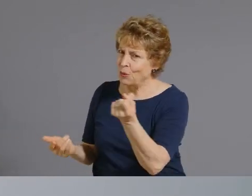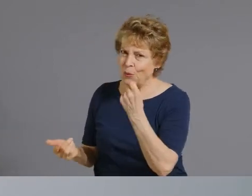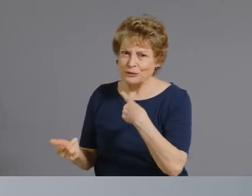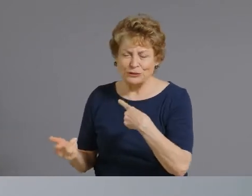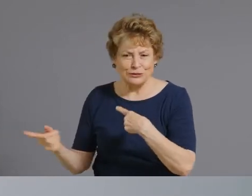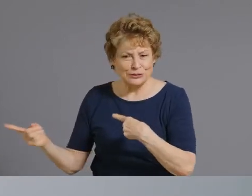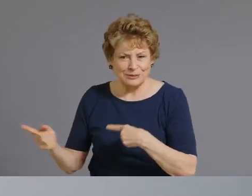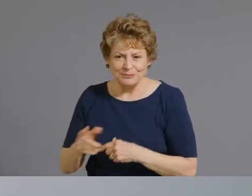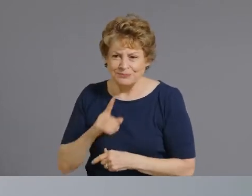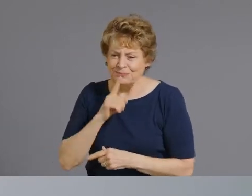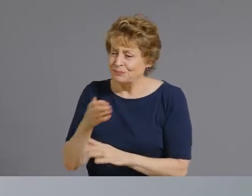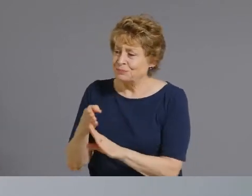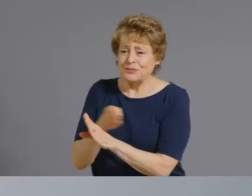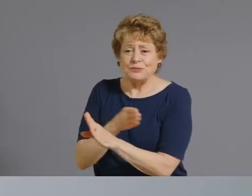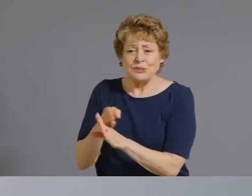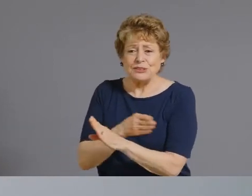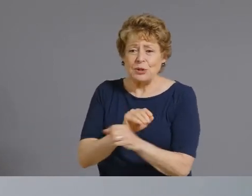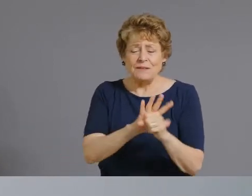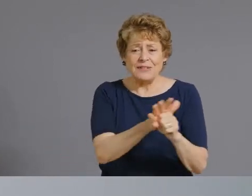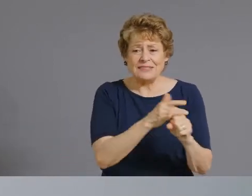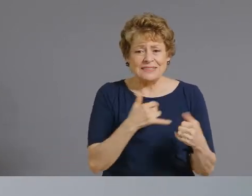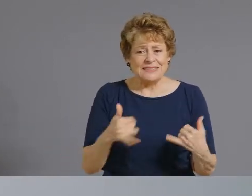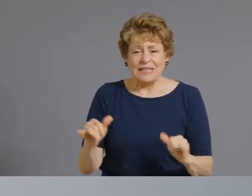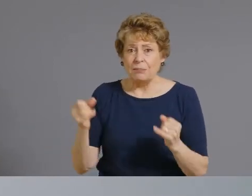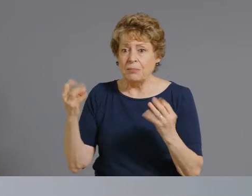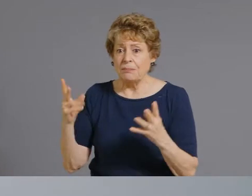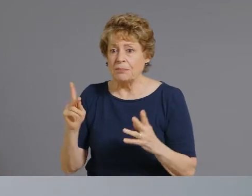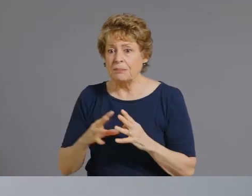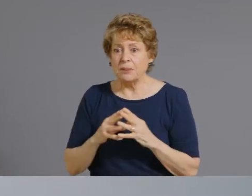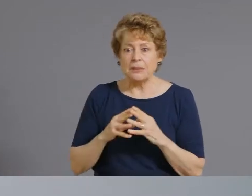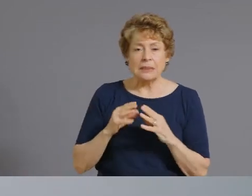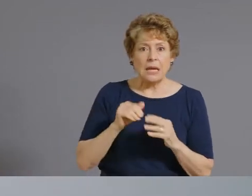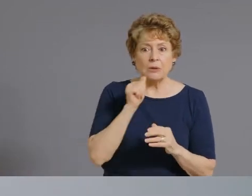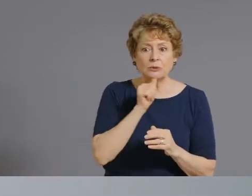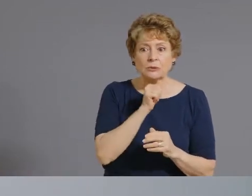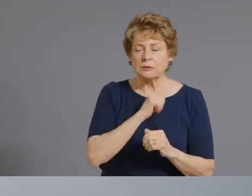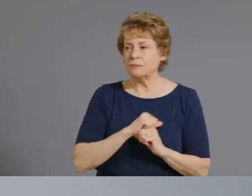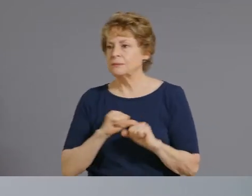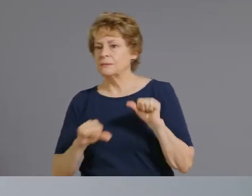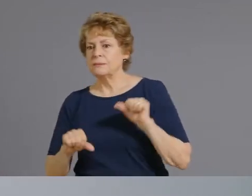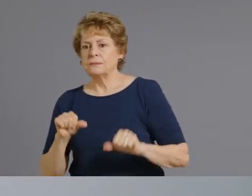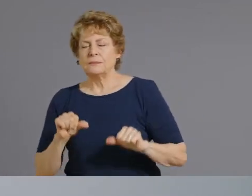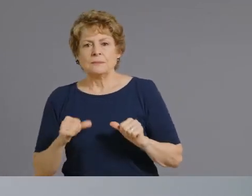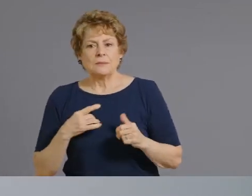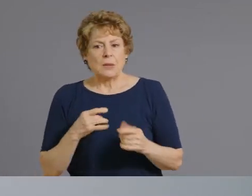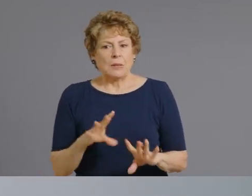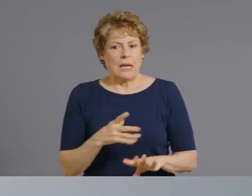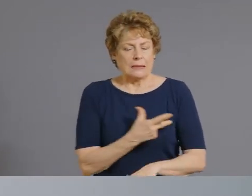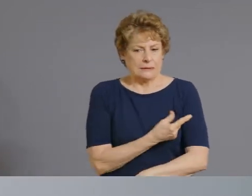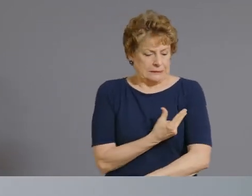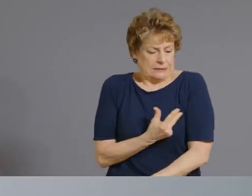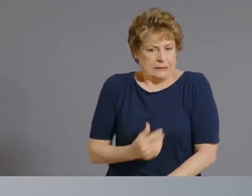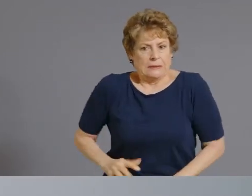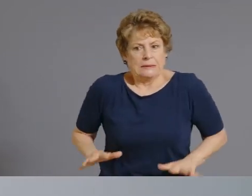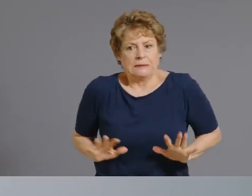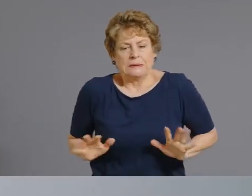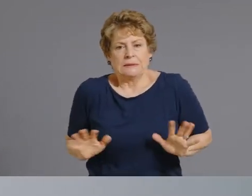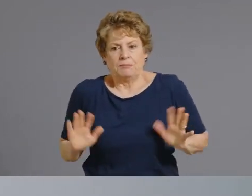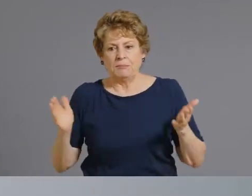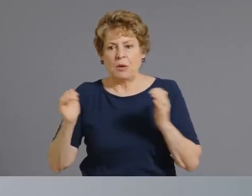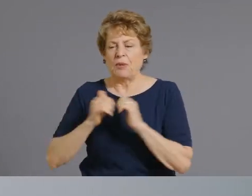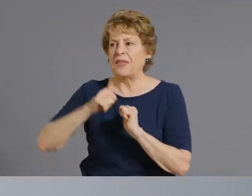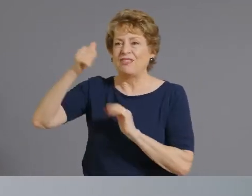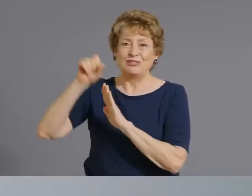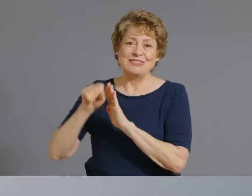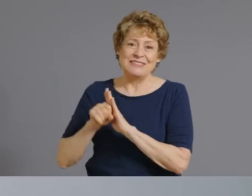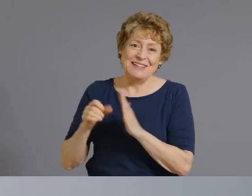covet 19. so i think that that you know that kind of set a baseline we've been seeing declining um vaccination rates in